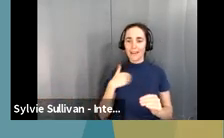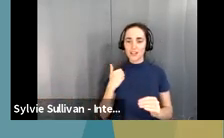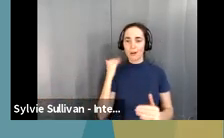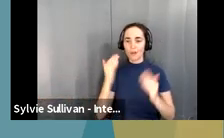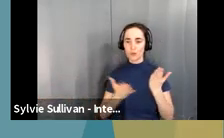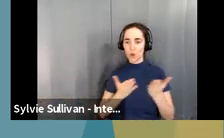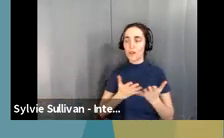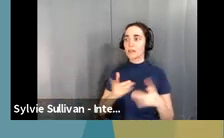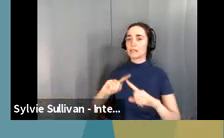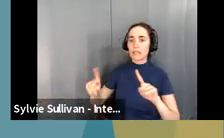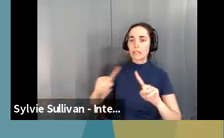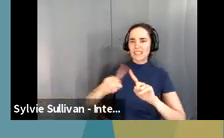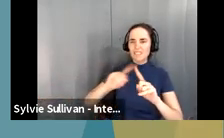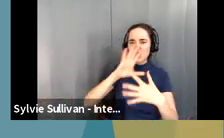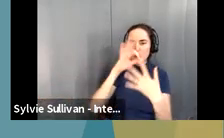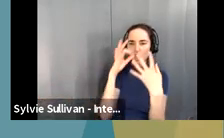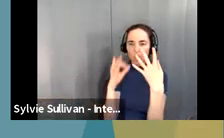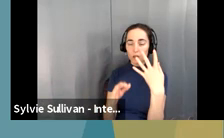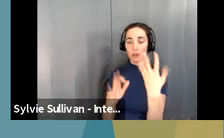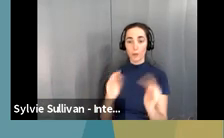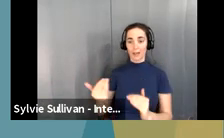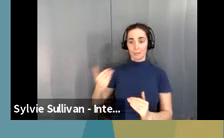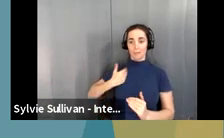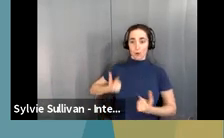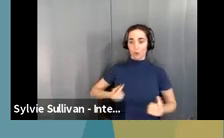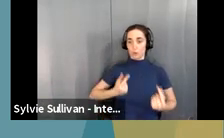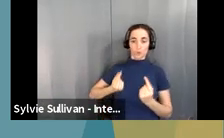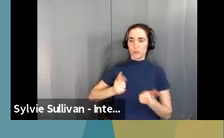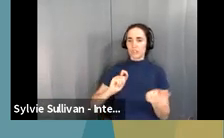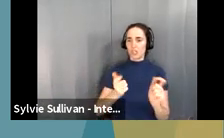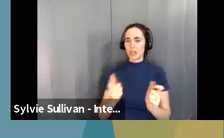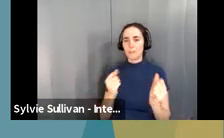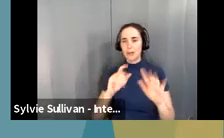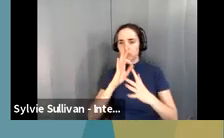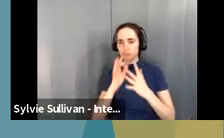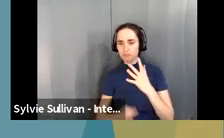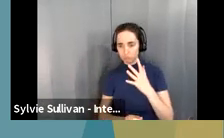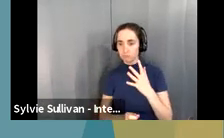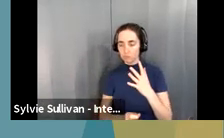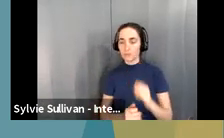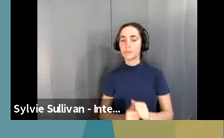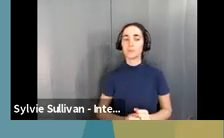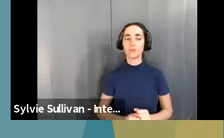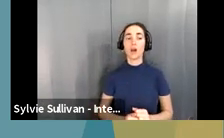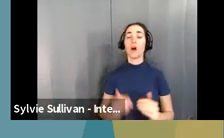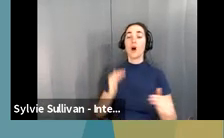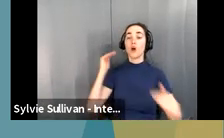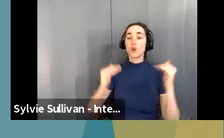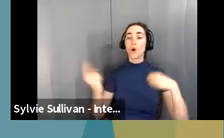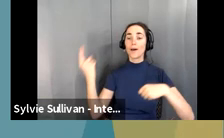alternatives, uh, to the methods of delivery of services, uh, adult day healthcare,